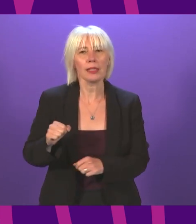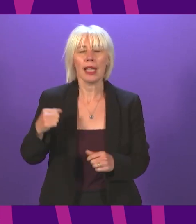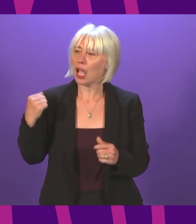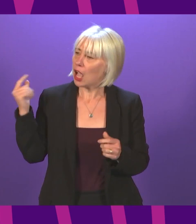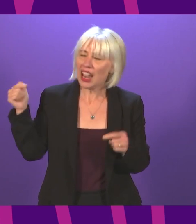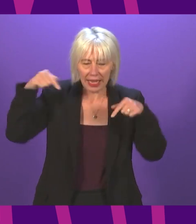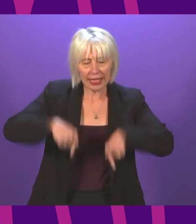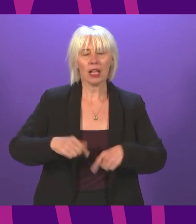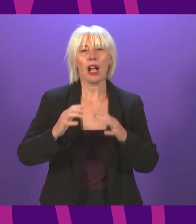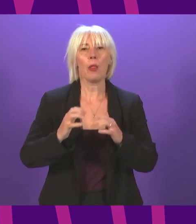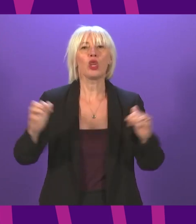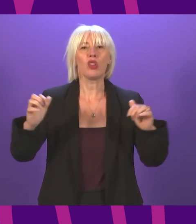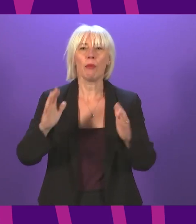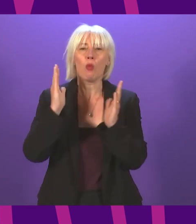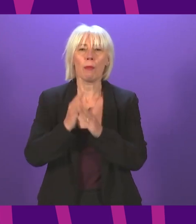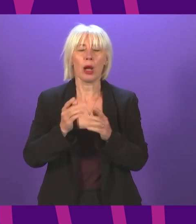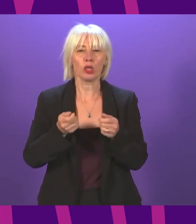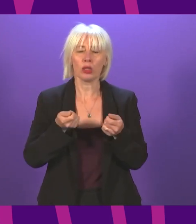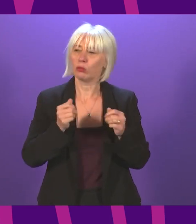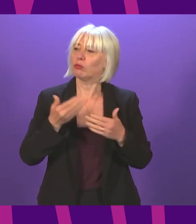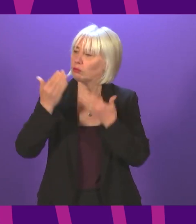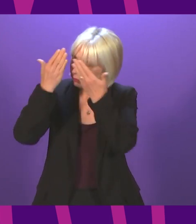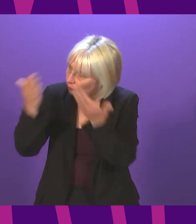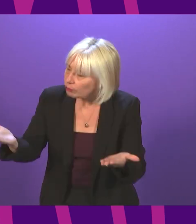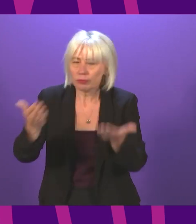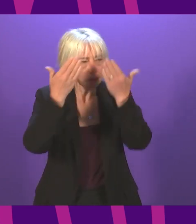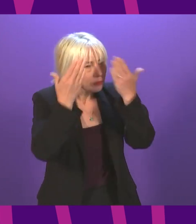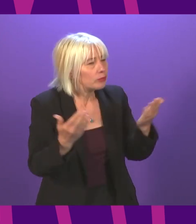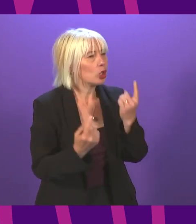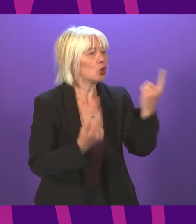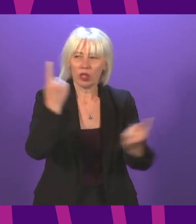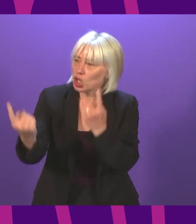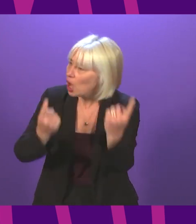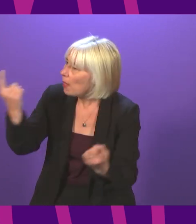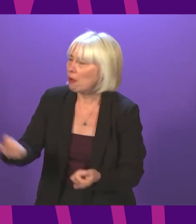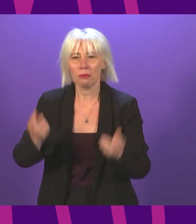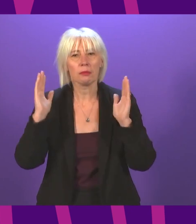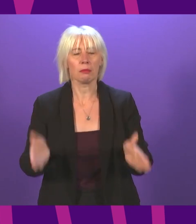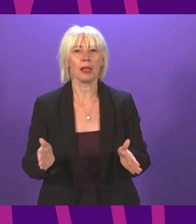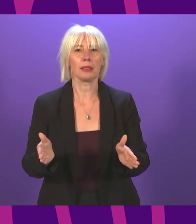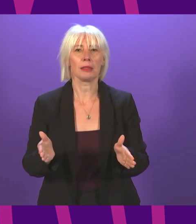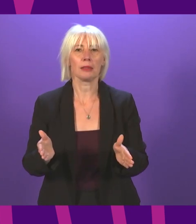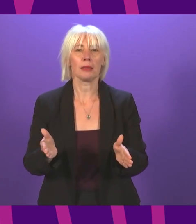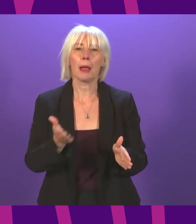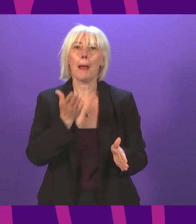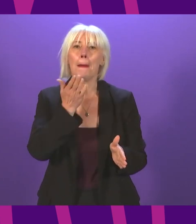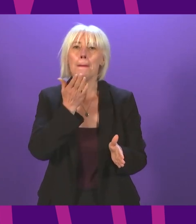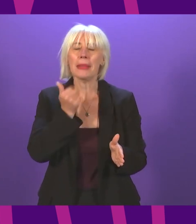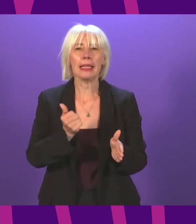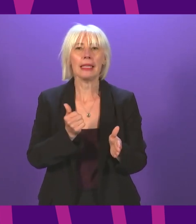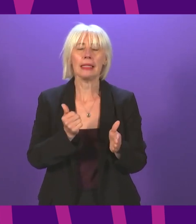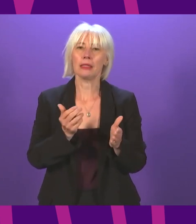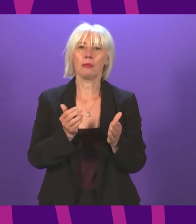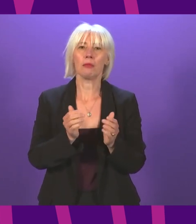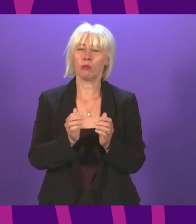in this chamber, we treat one another with great dignity and respect. And I would be grateful if we could hear the First